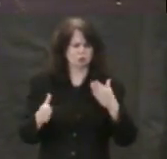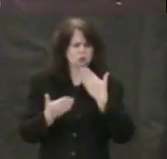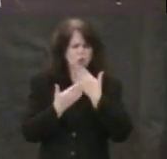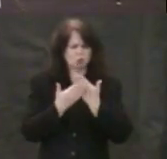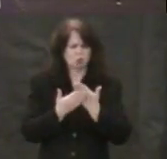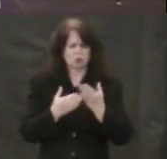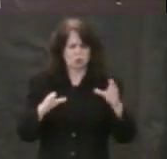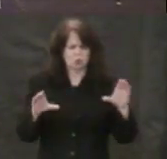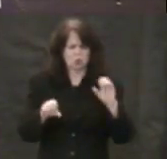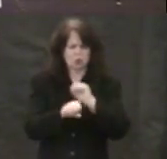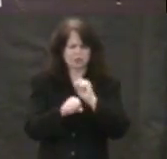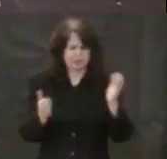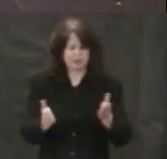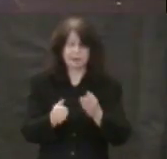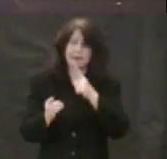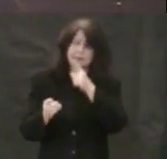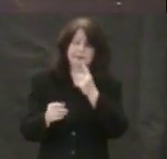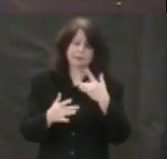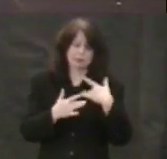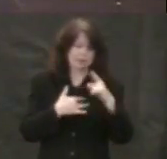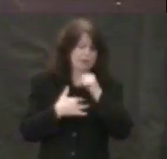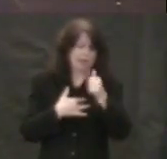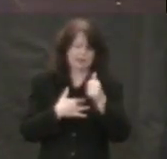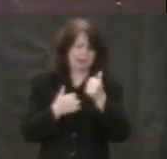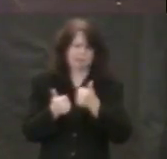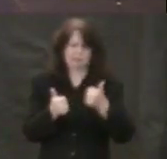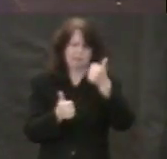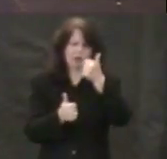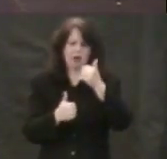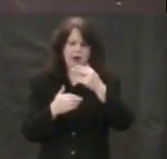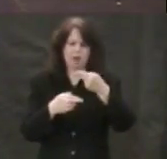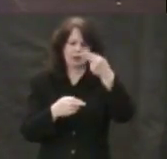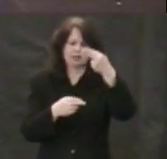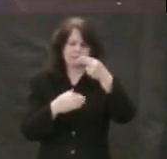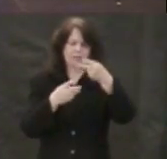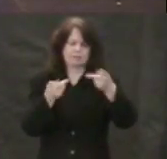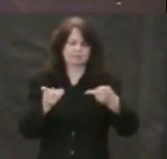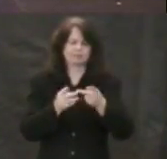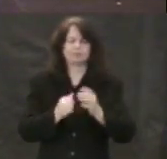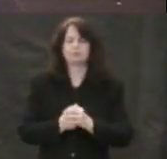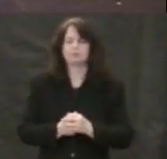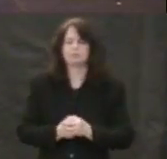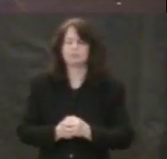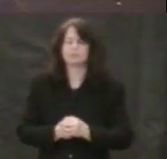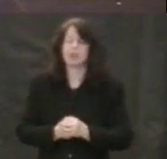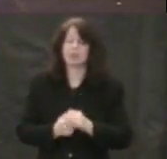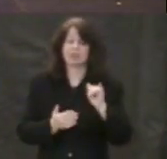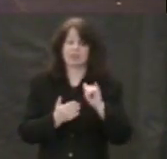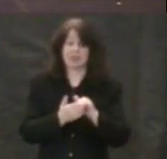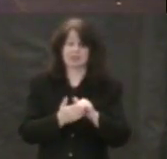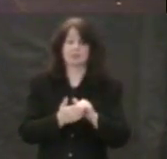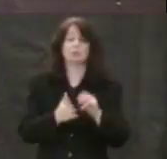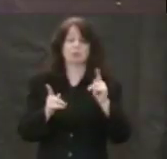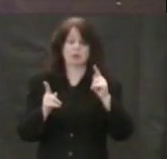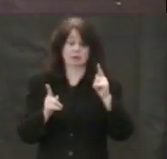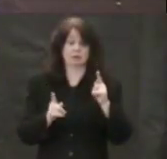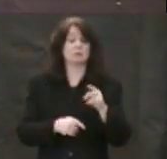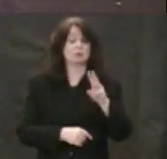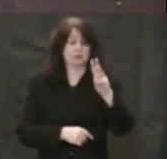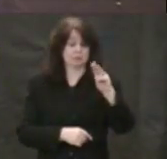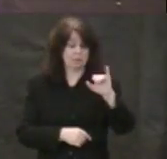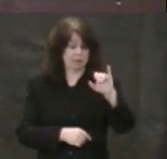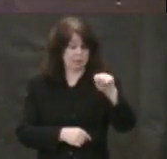cost. It came at a cleverly devised myth that somehow